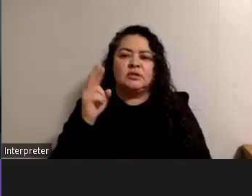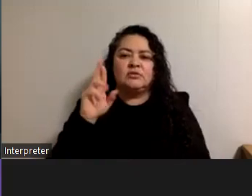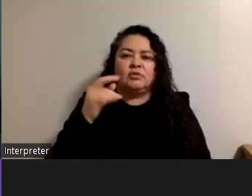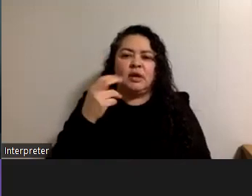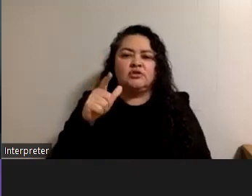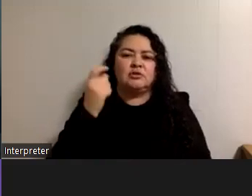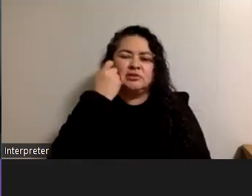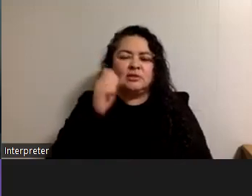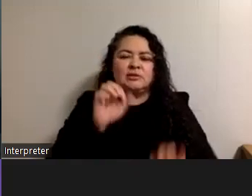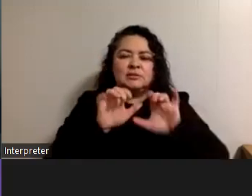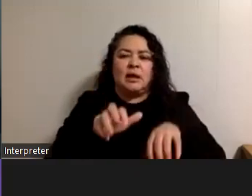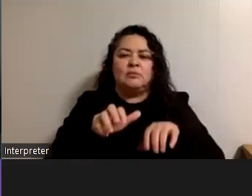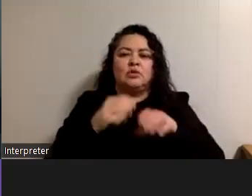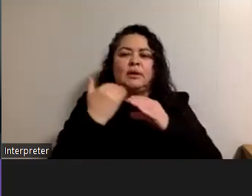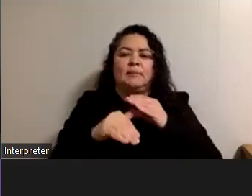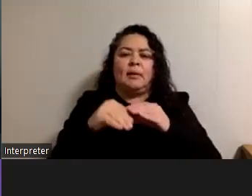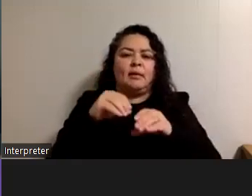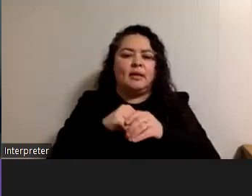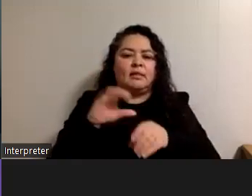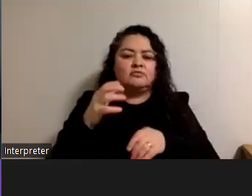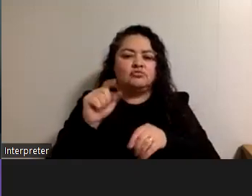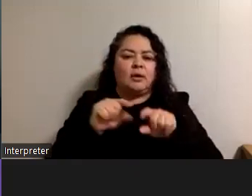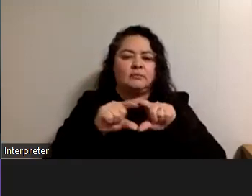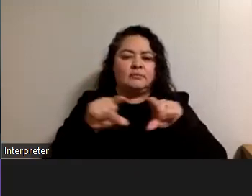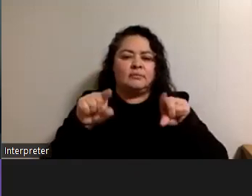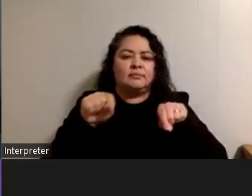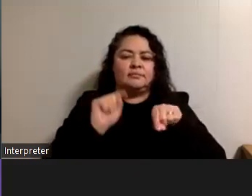her email in the in the um chat you you you you you you